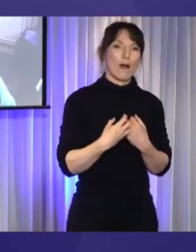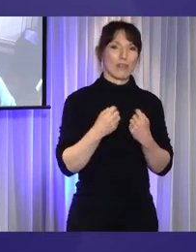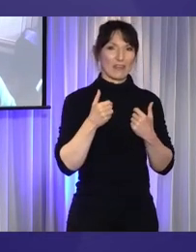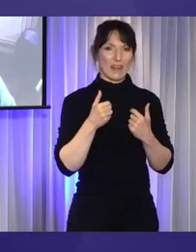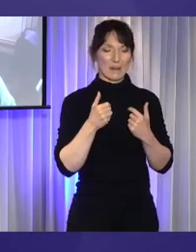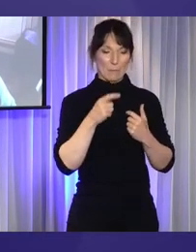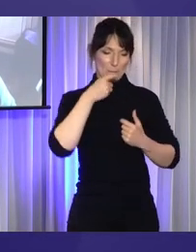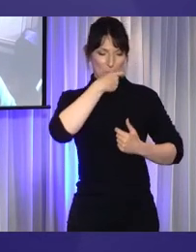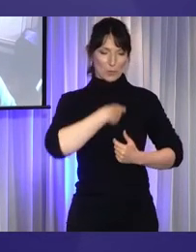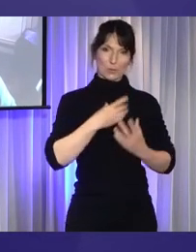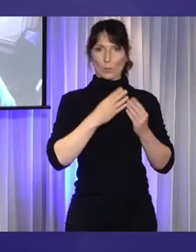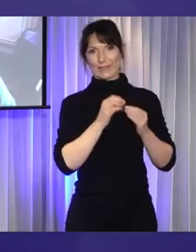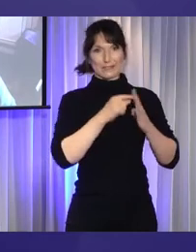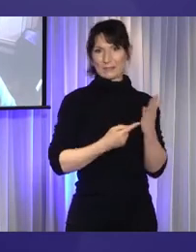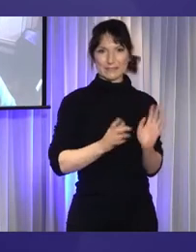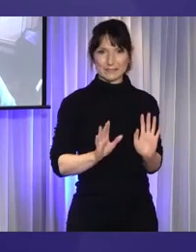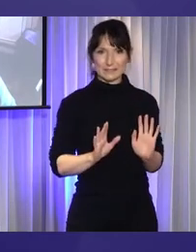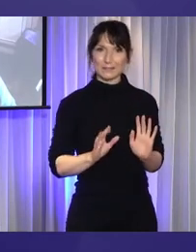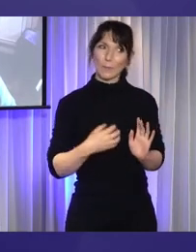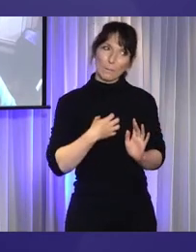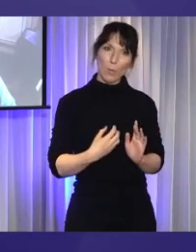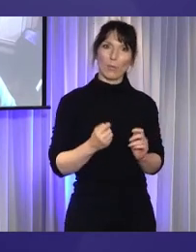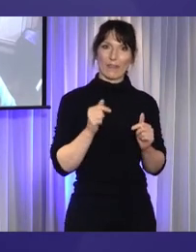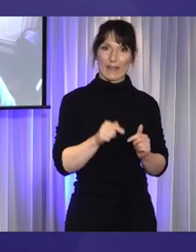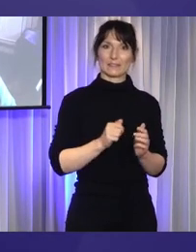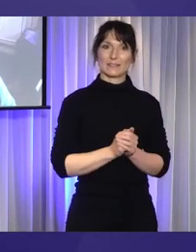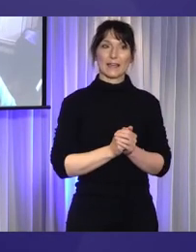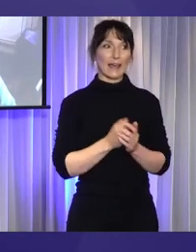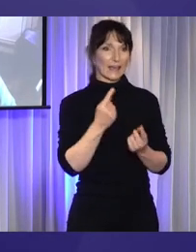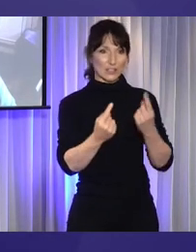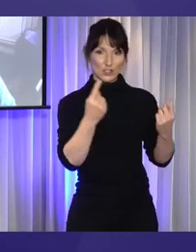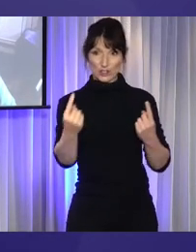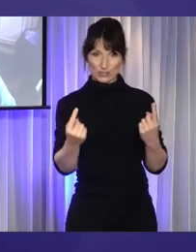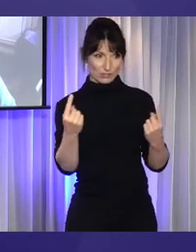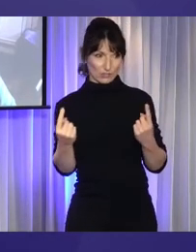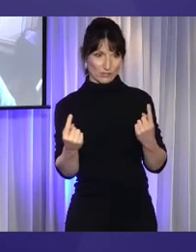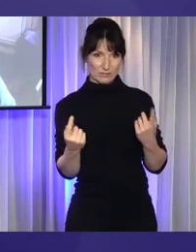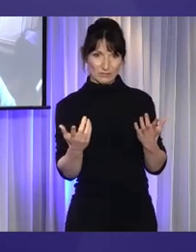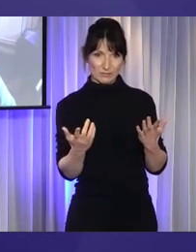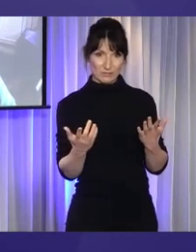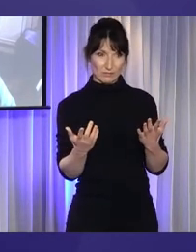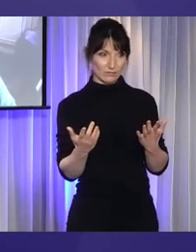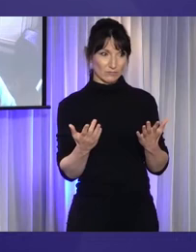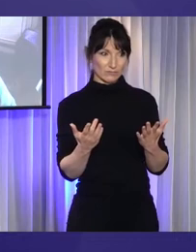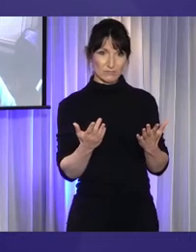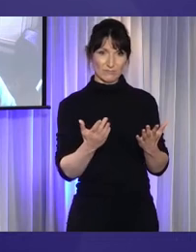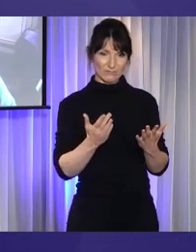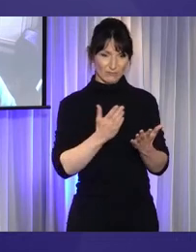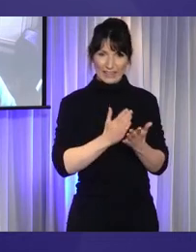disability. Each one of us here today, by default, is a child